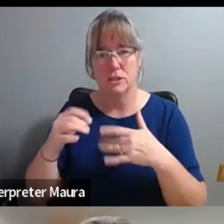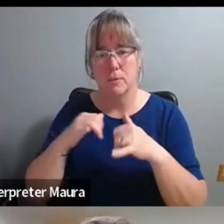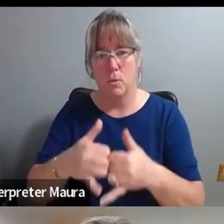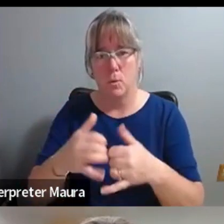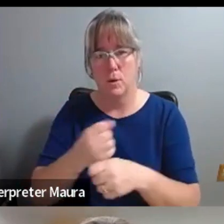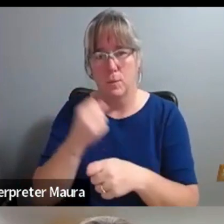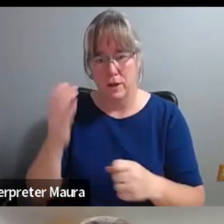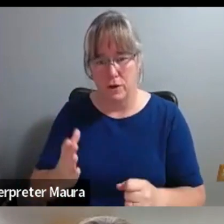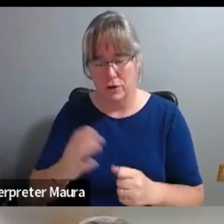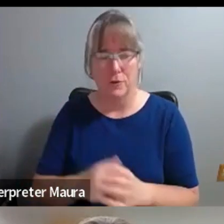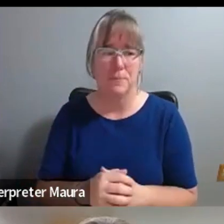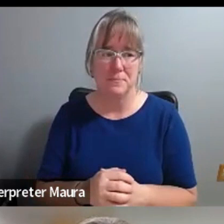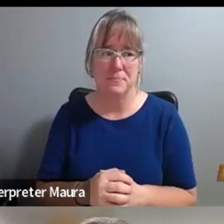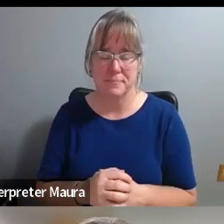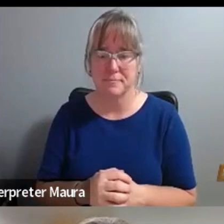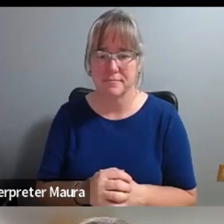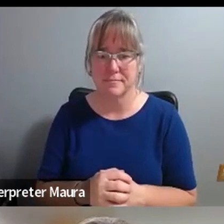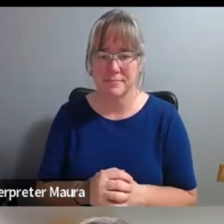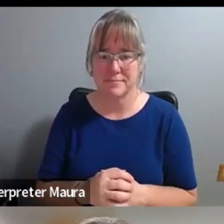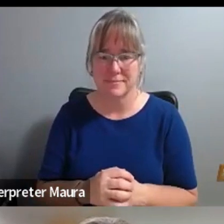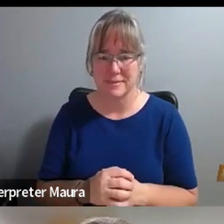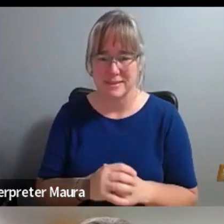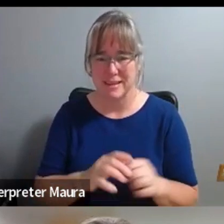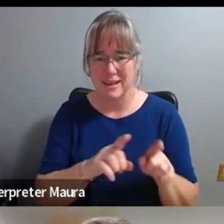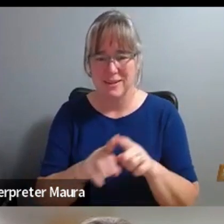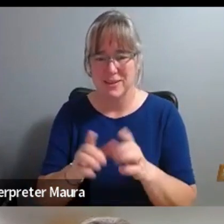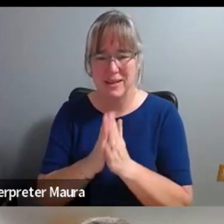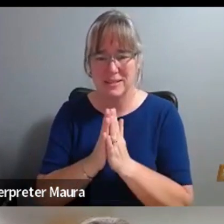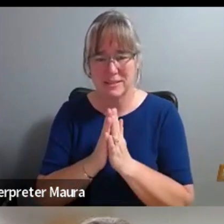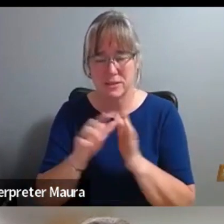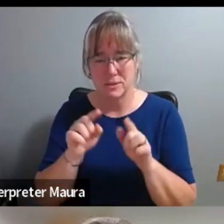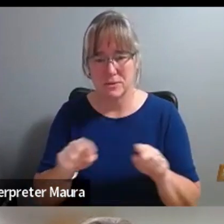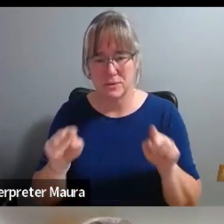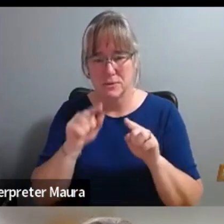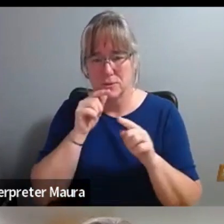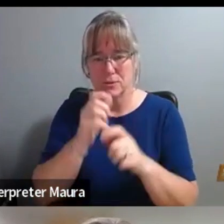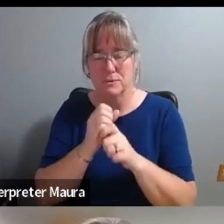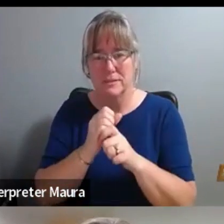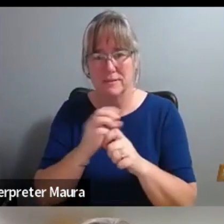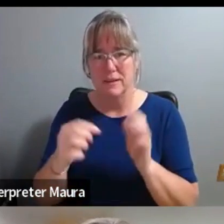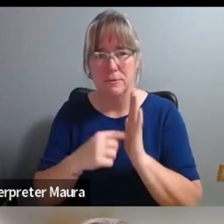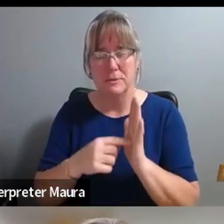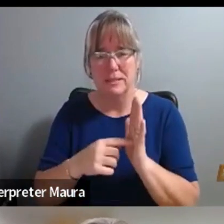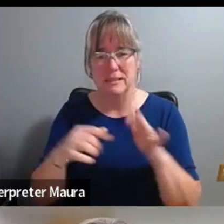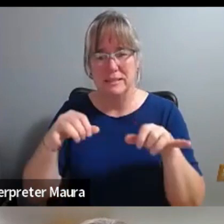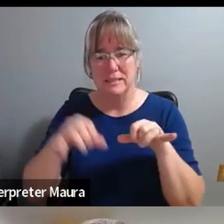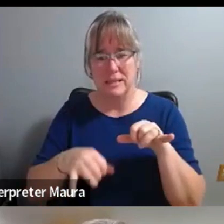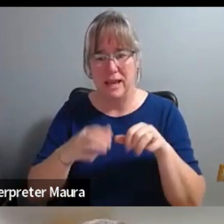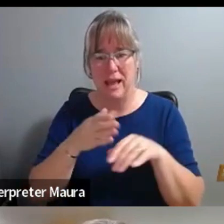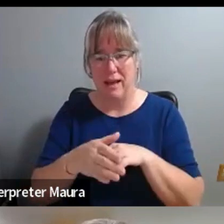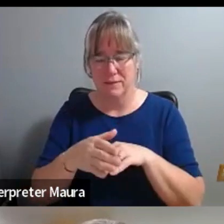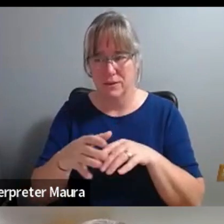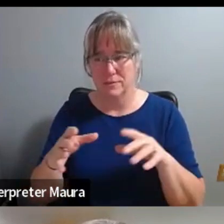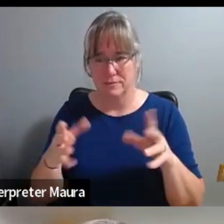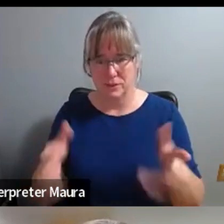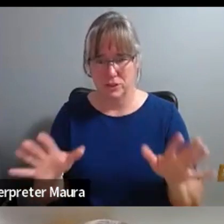Um, but, and I also ask that our recipients, uh, and representatives stand, uh, after the end of this